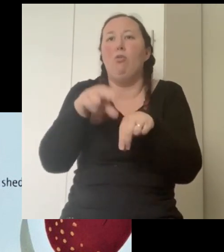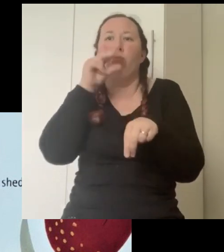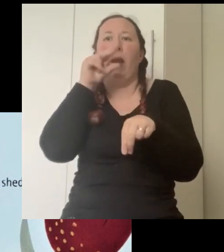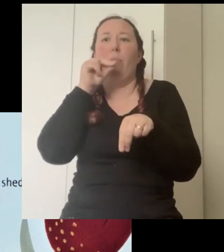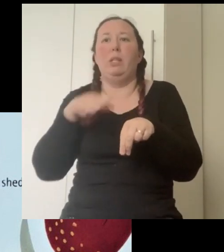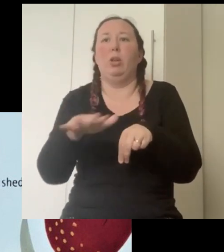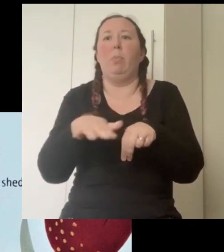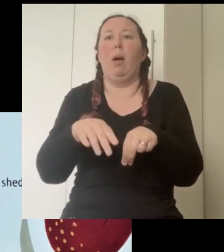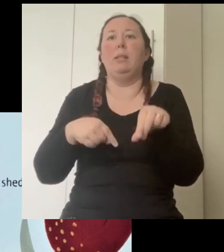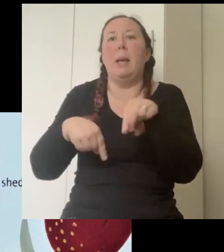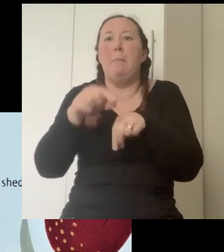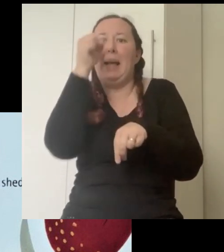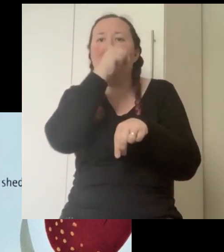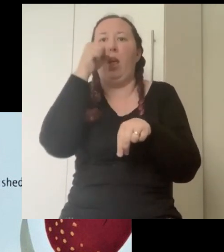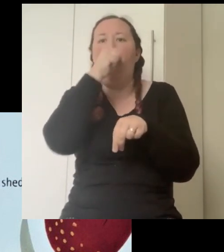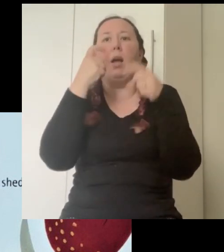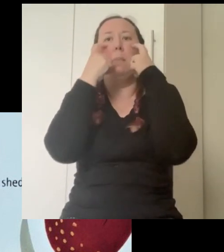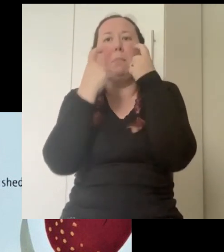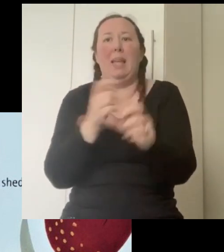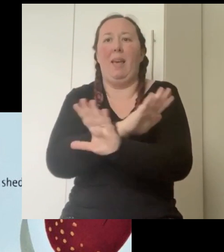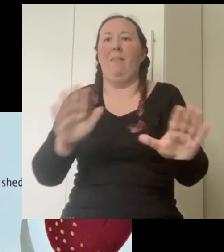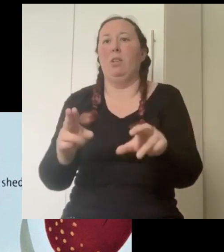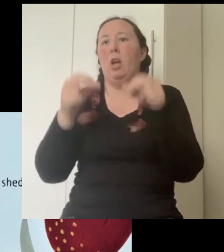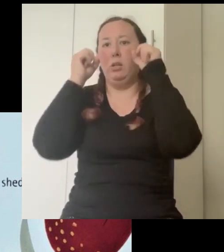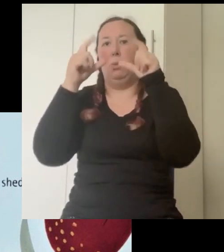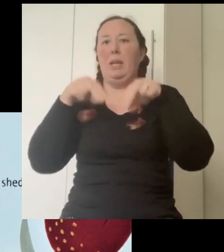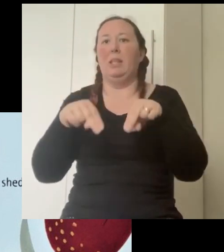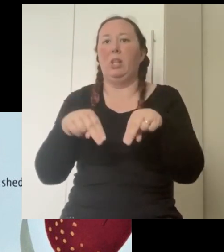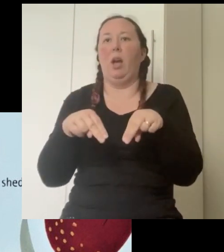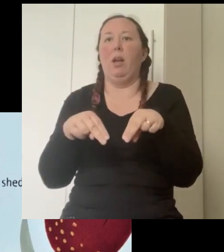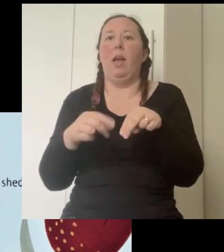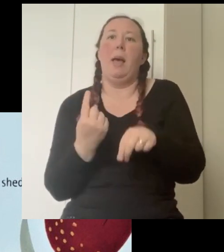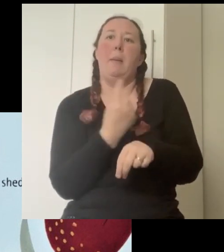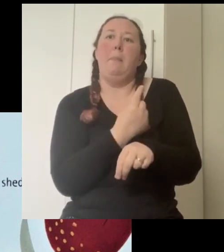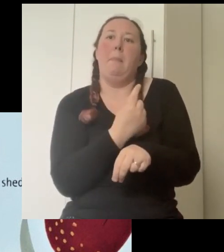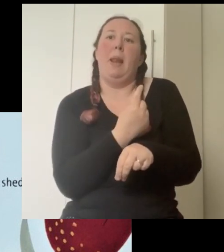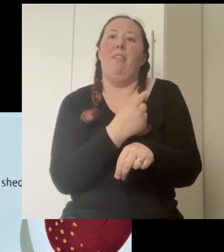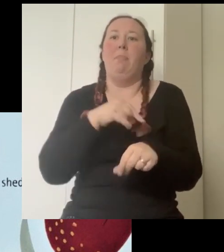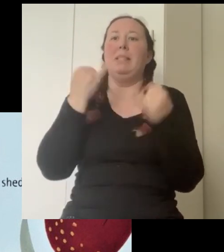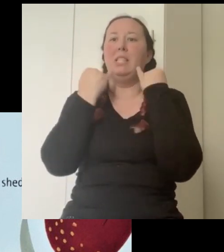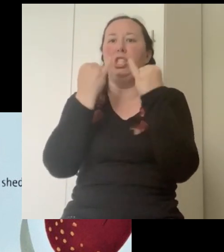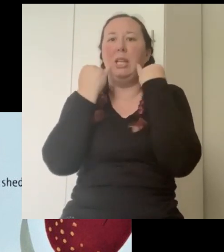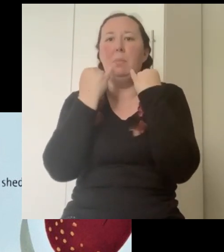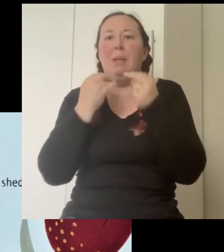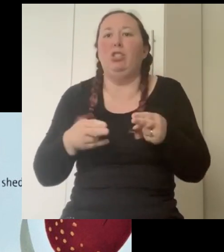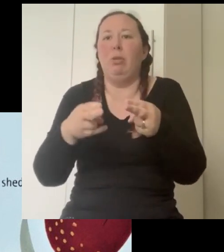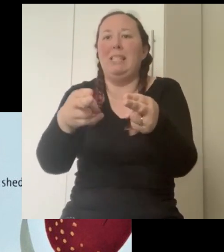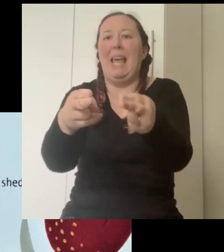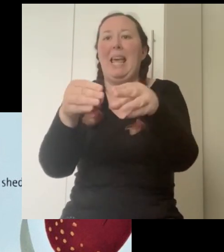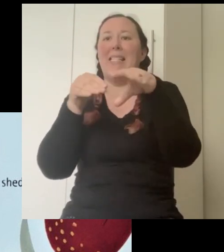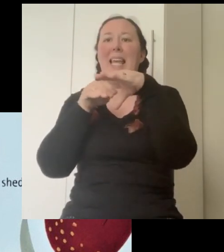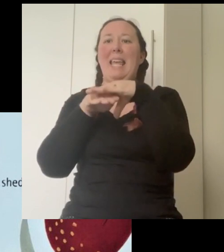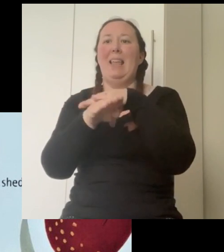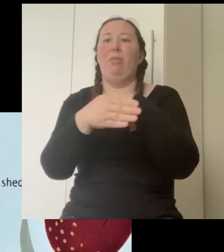round the duck pond past the hog being careful not to wake the dog left past the sheep then straight